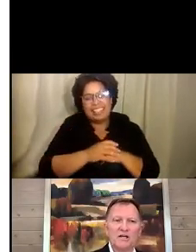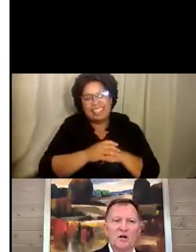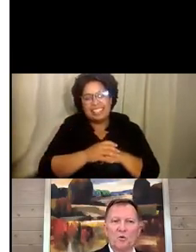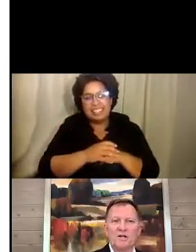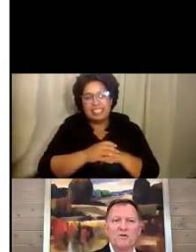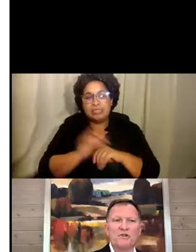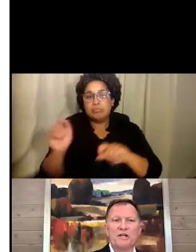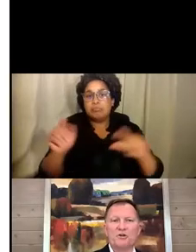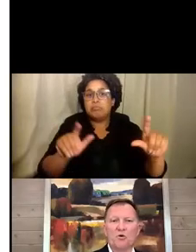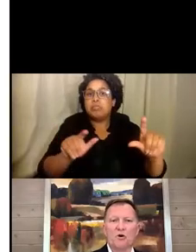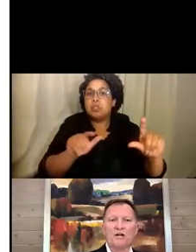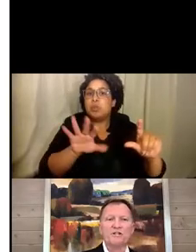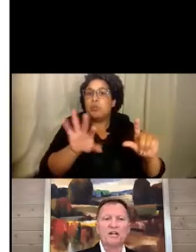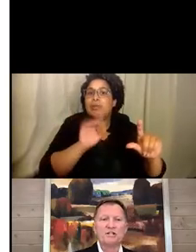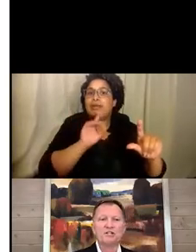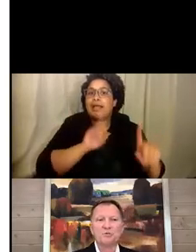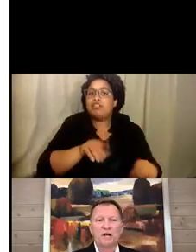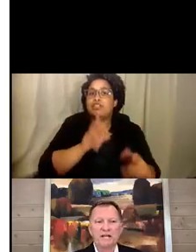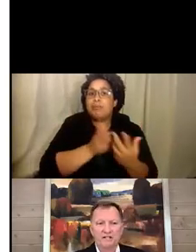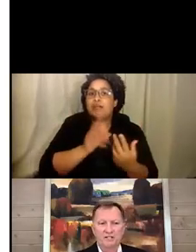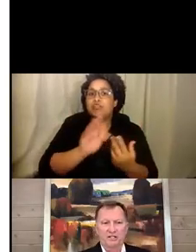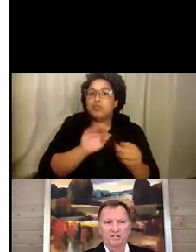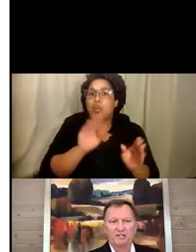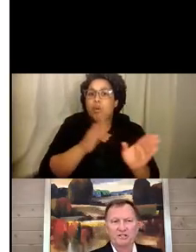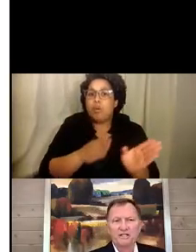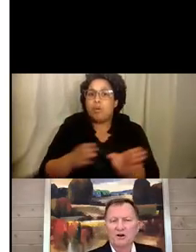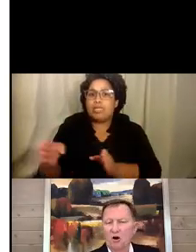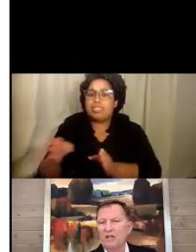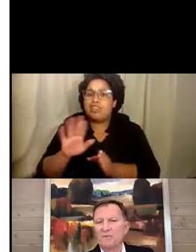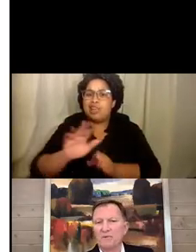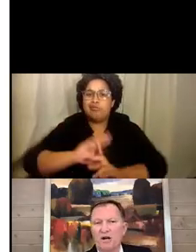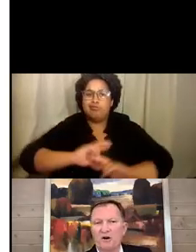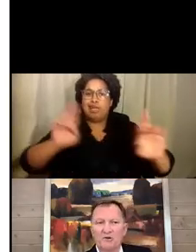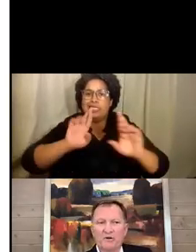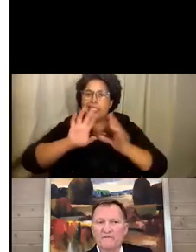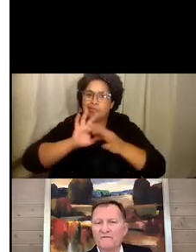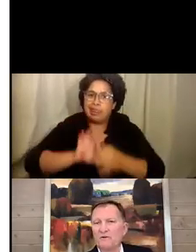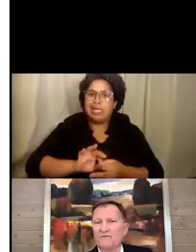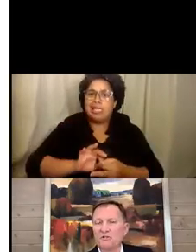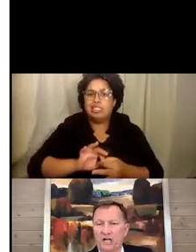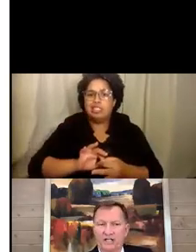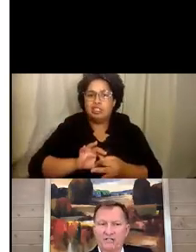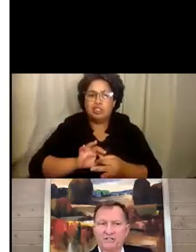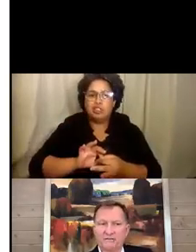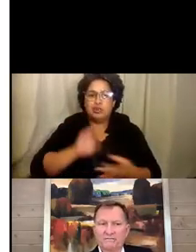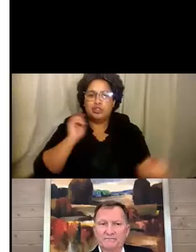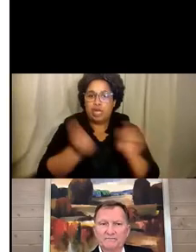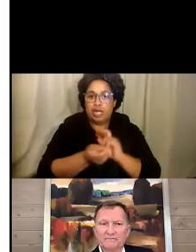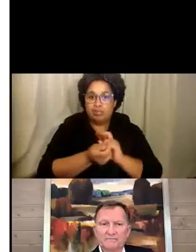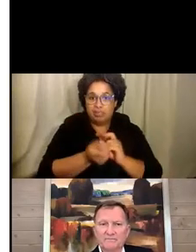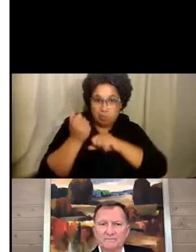click in on where you think your organization's readiness is. Are they prepared and ready for change?